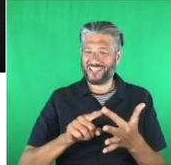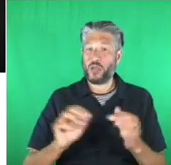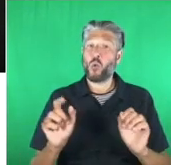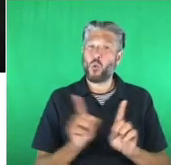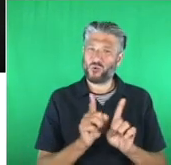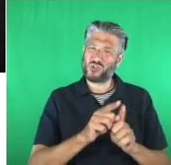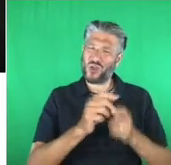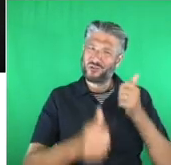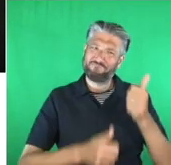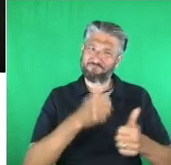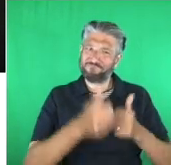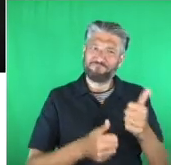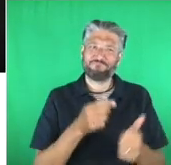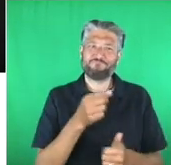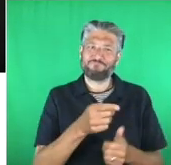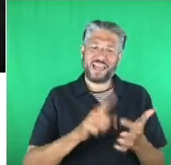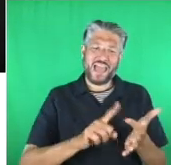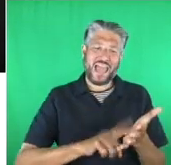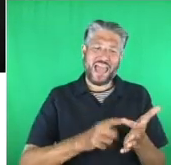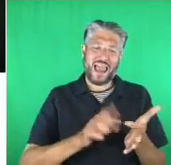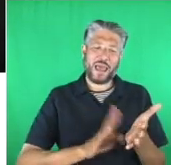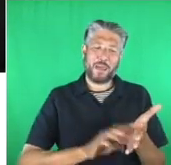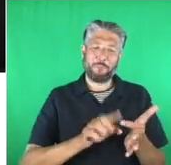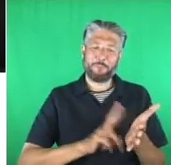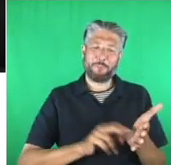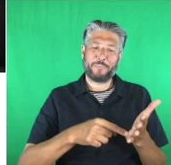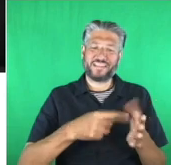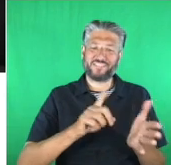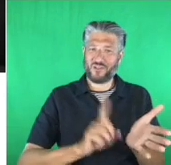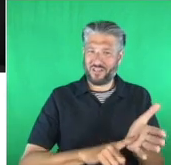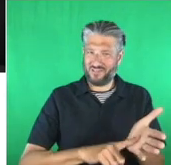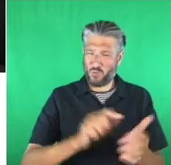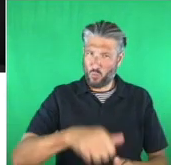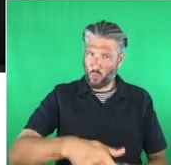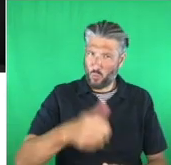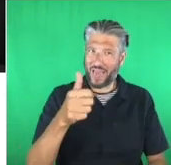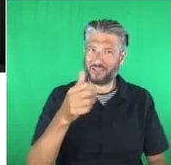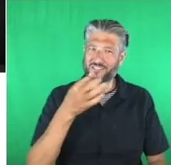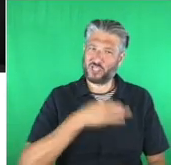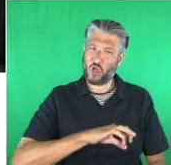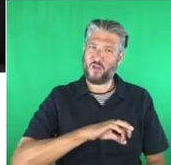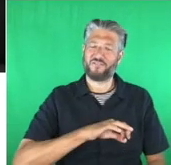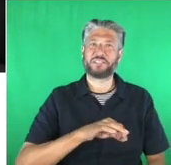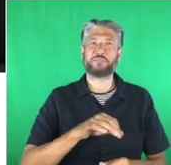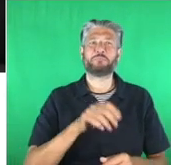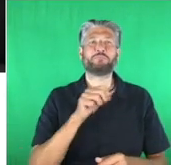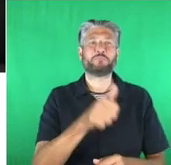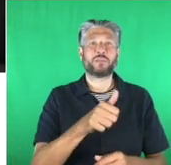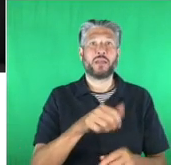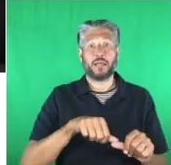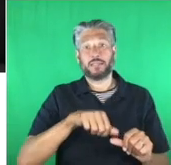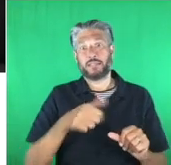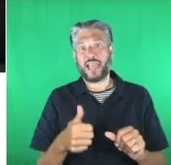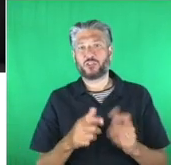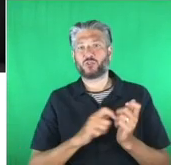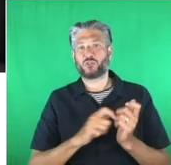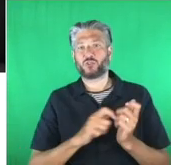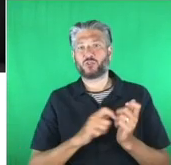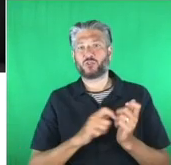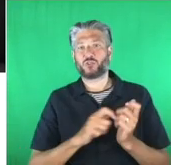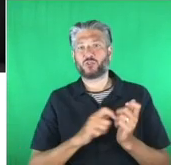reveal it out of my imagination and i'll reveal it out of my Volunteer Award is next and it's sponsored by Do It,